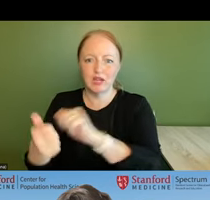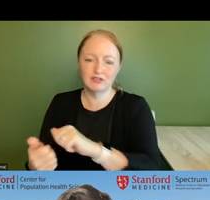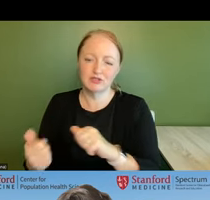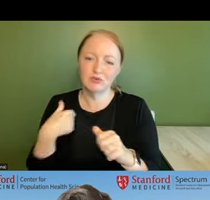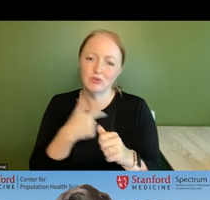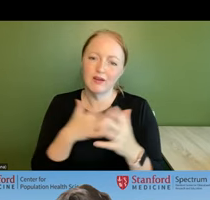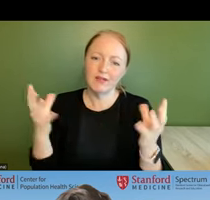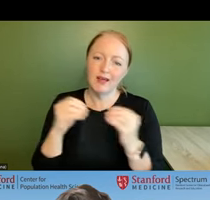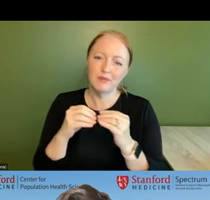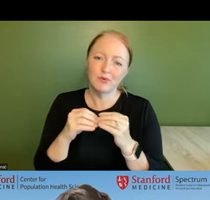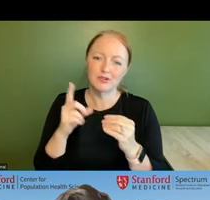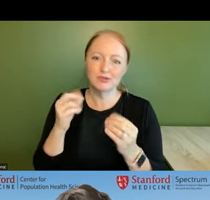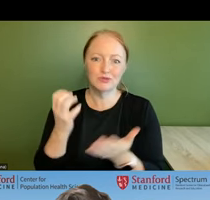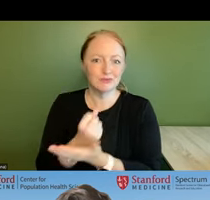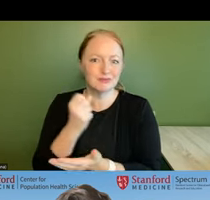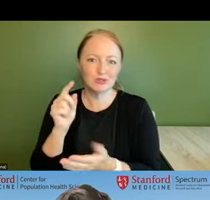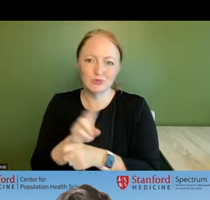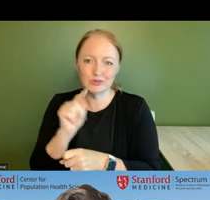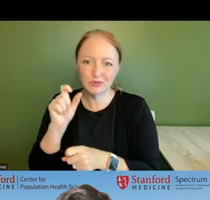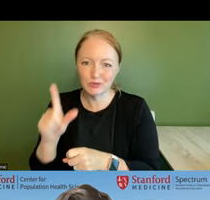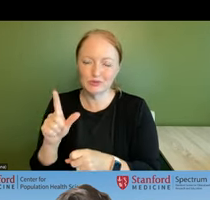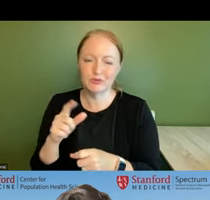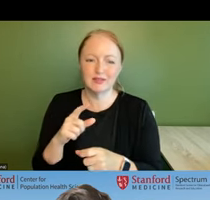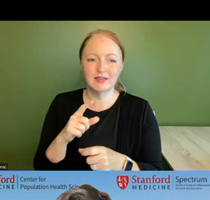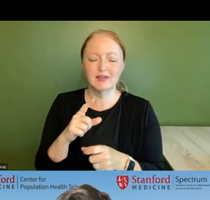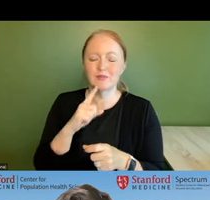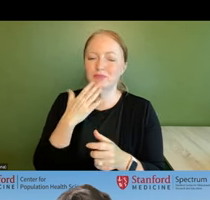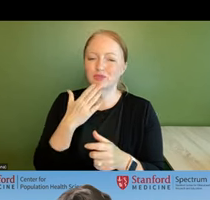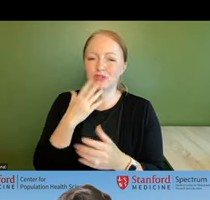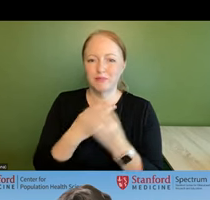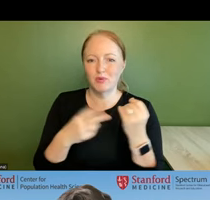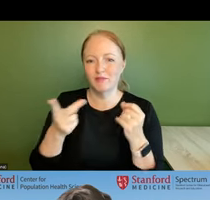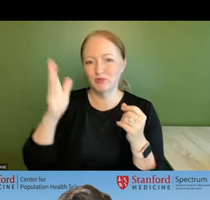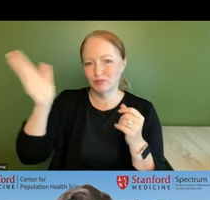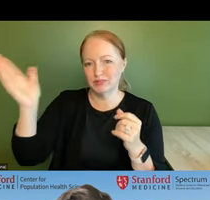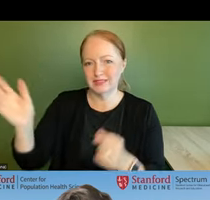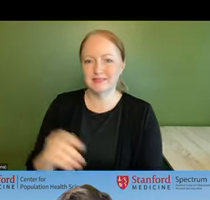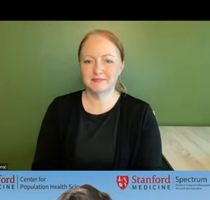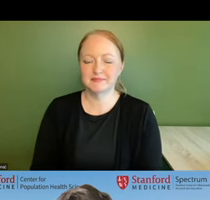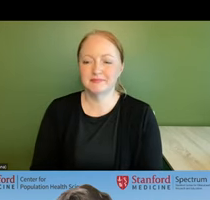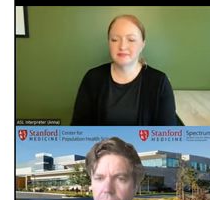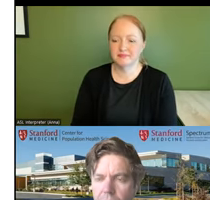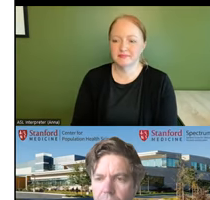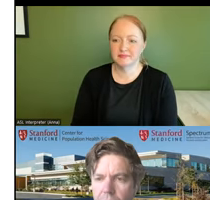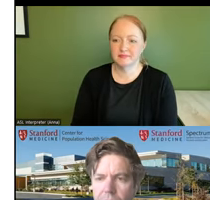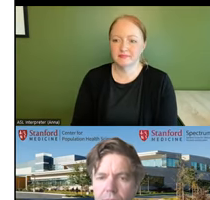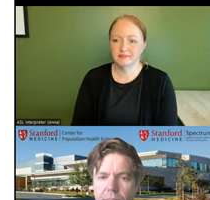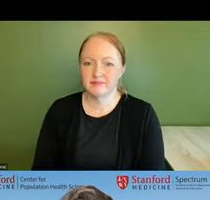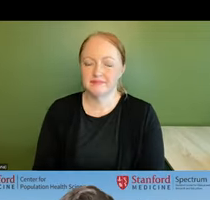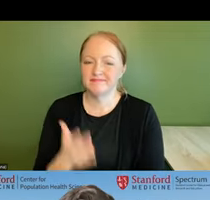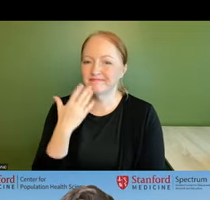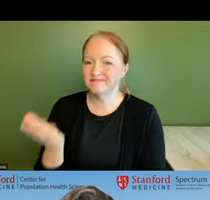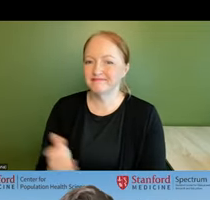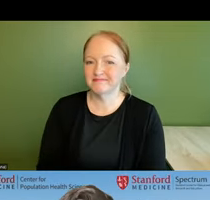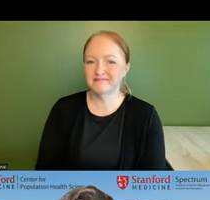so much more to do to leverage this tool and really appreciate both of your presenting on it on today thank you so